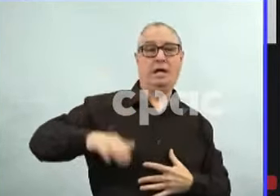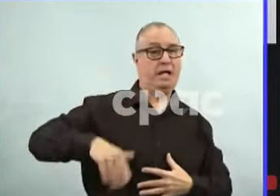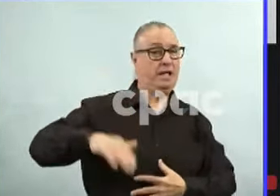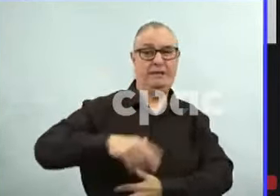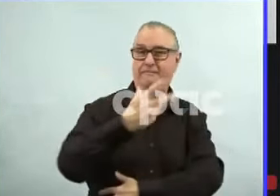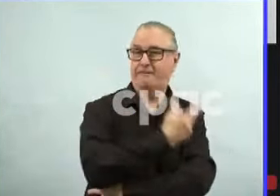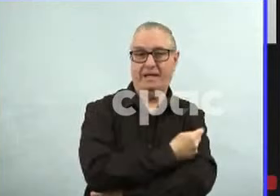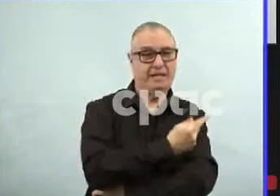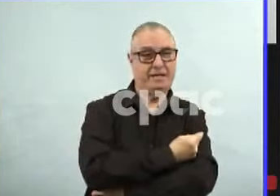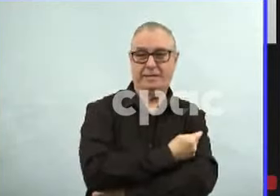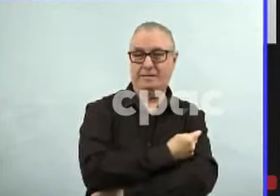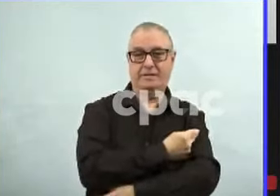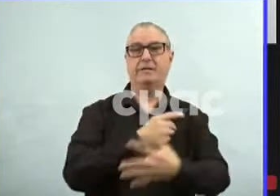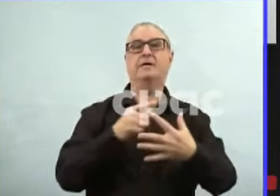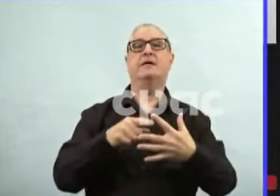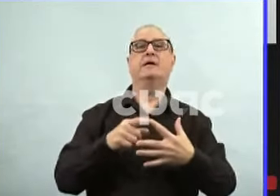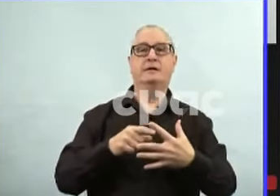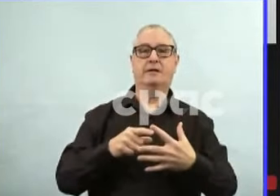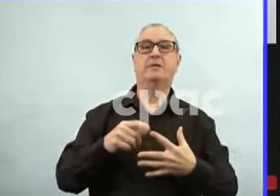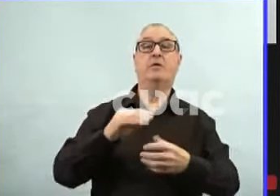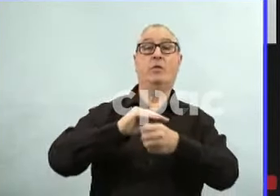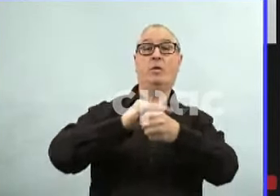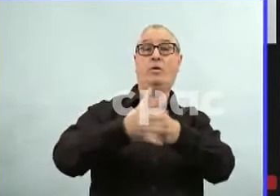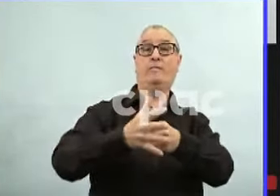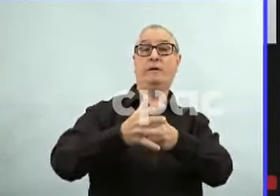following conditions. Group one,